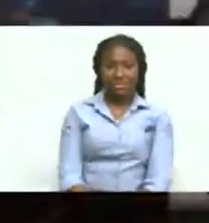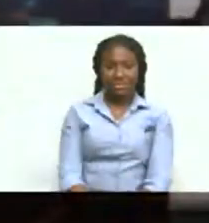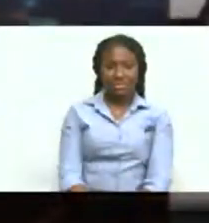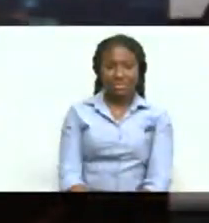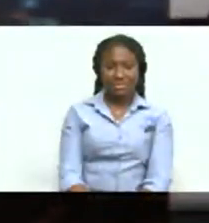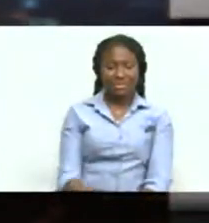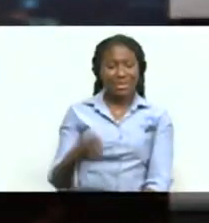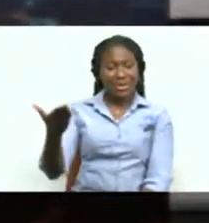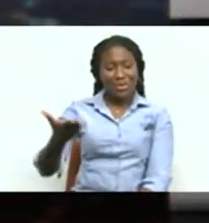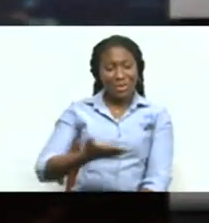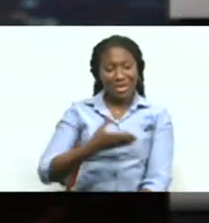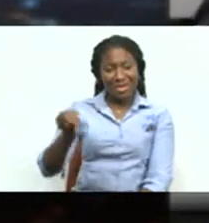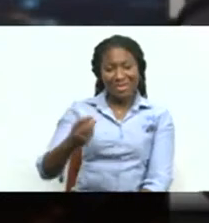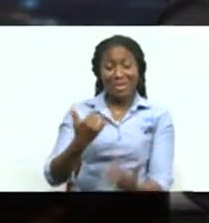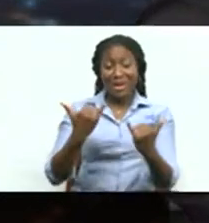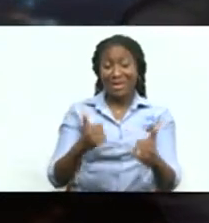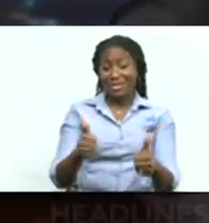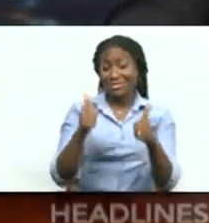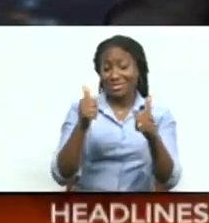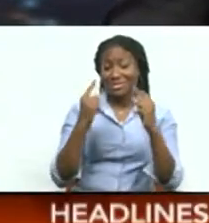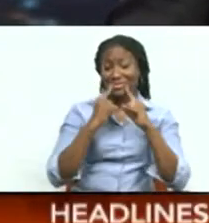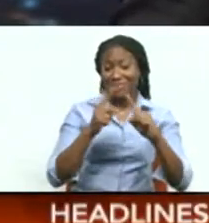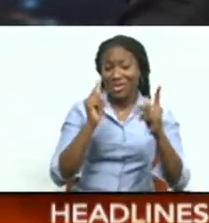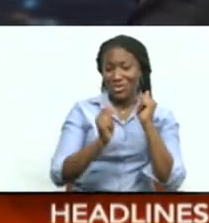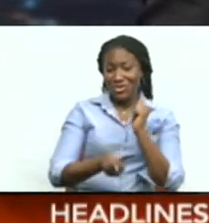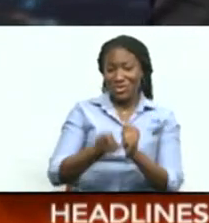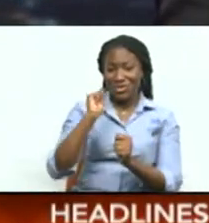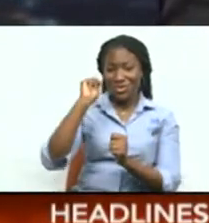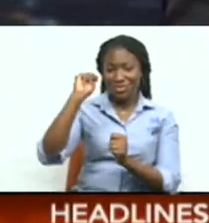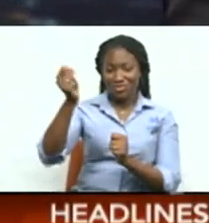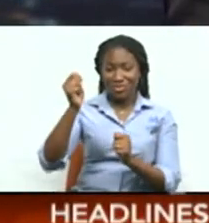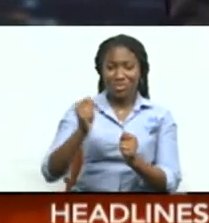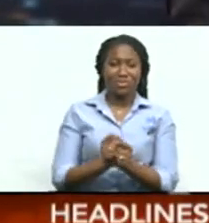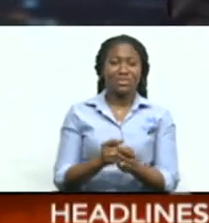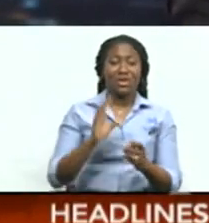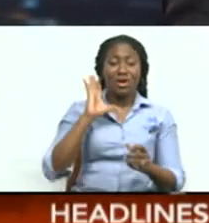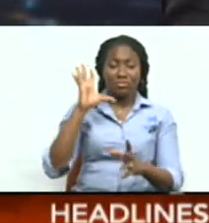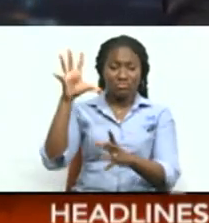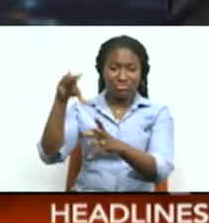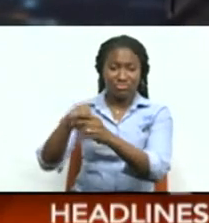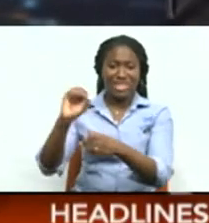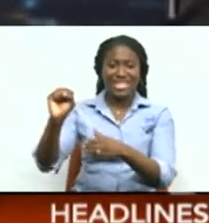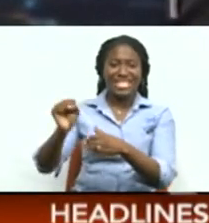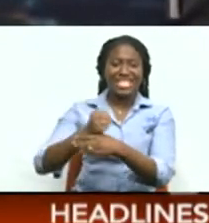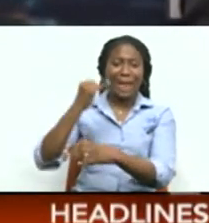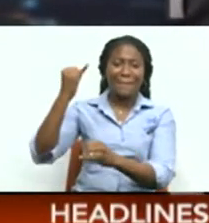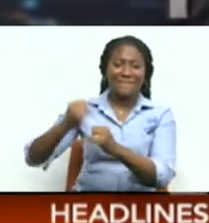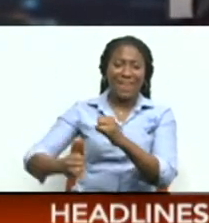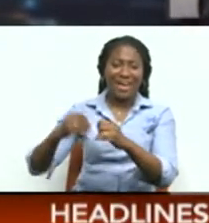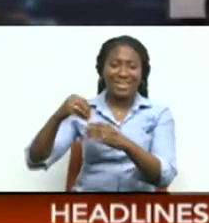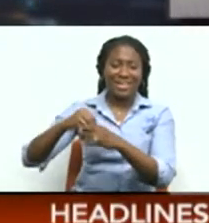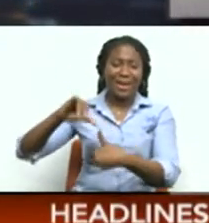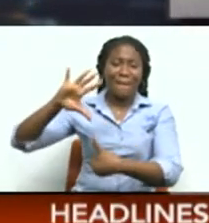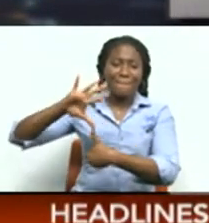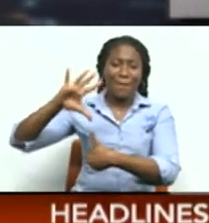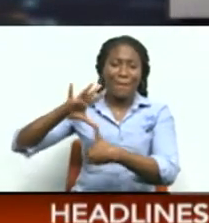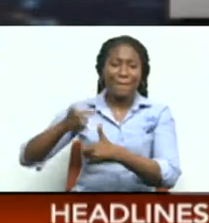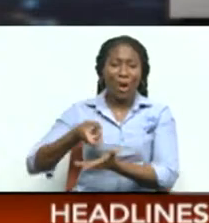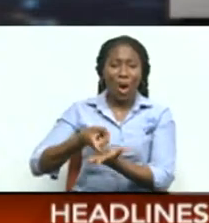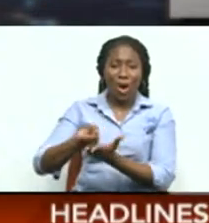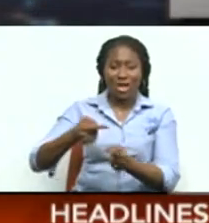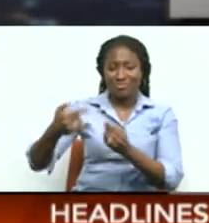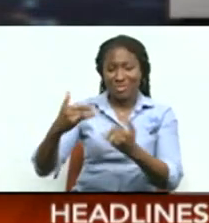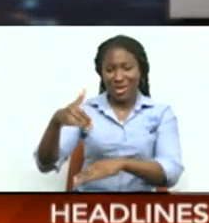Welcome back Some good news to start things off Trinidad and Tobago booked a spot in the semifinals Of the Indoor Pan American Hockey Cup this afternoon